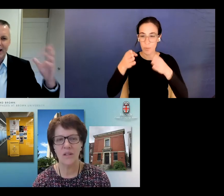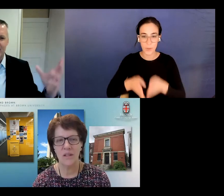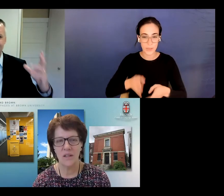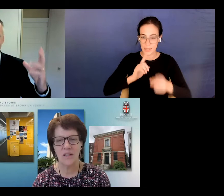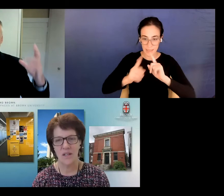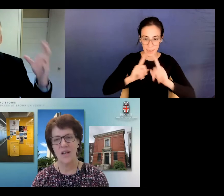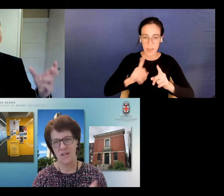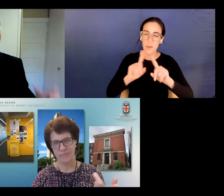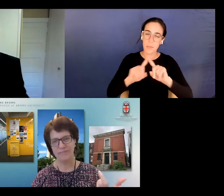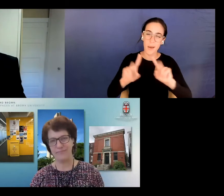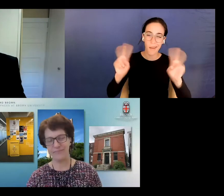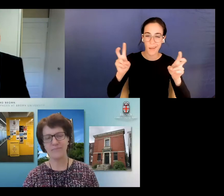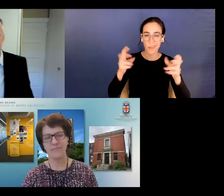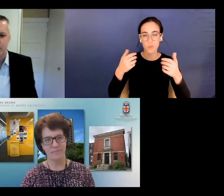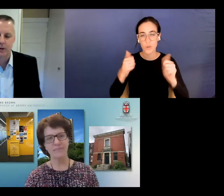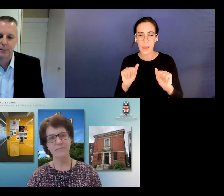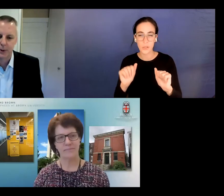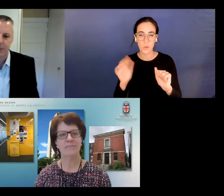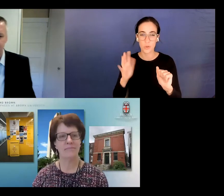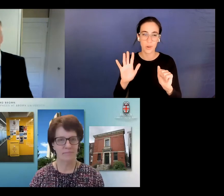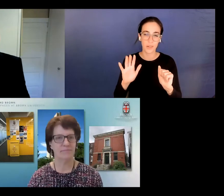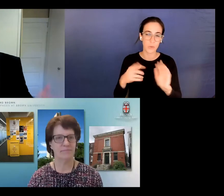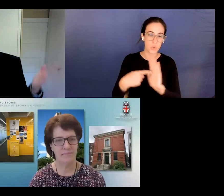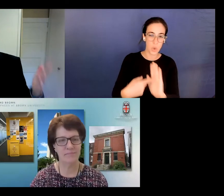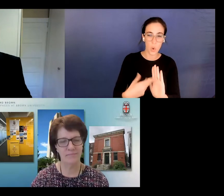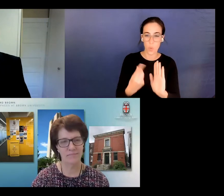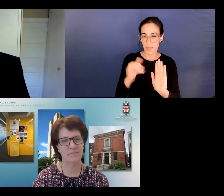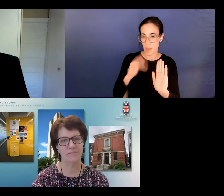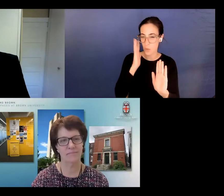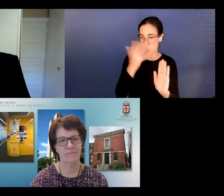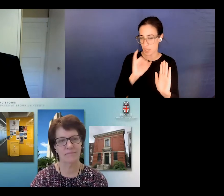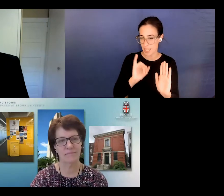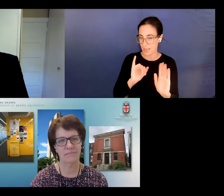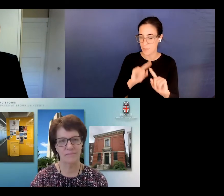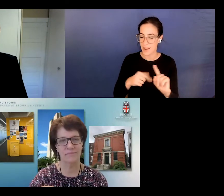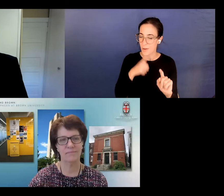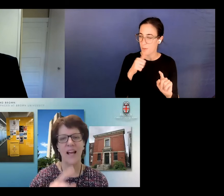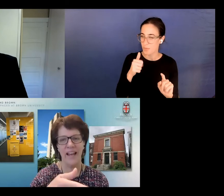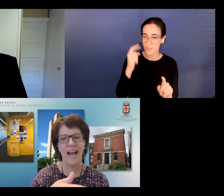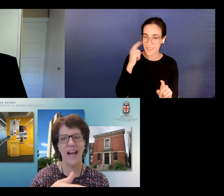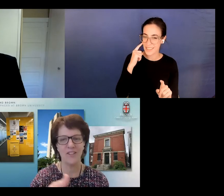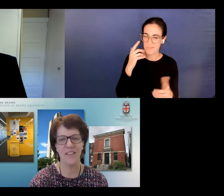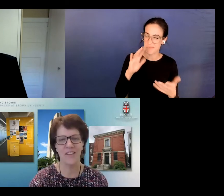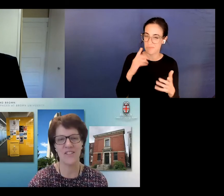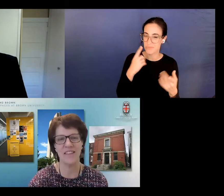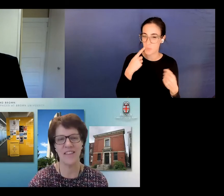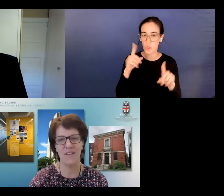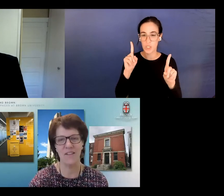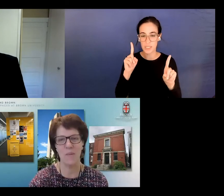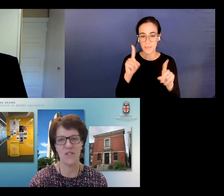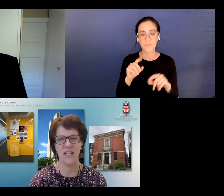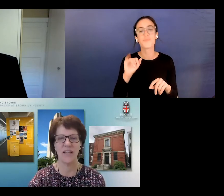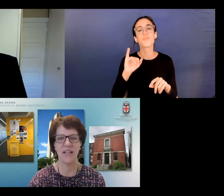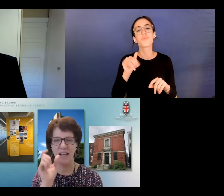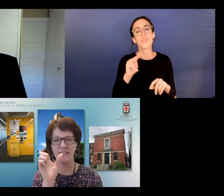way to, to try and get at that interpersonal mode, which I'm not convinced worked, but yeah, actually, now that you say that,